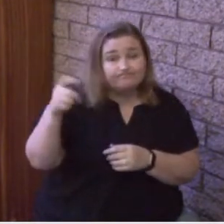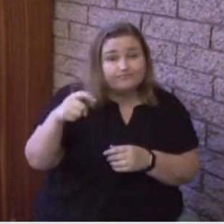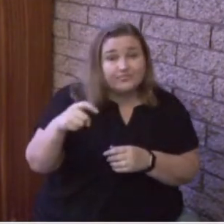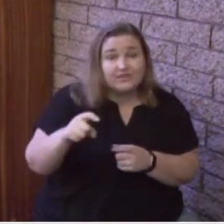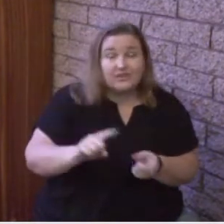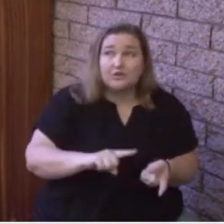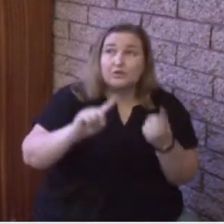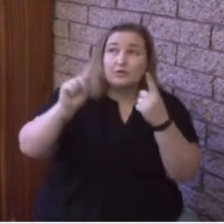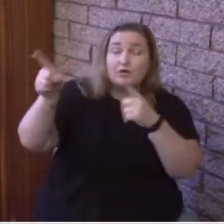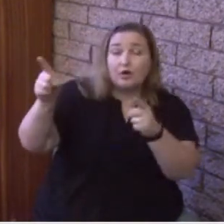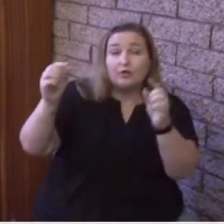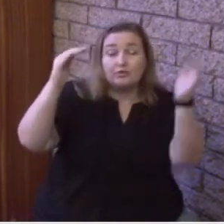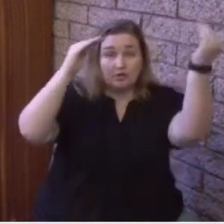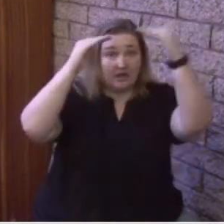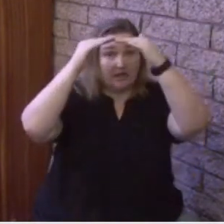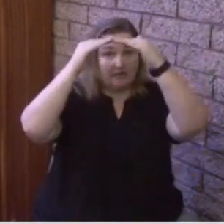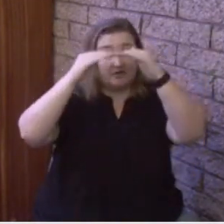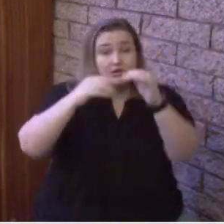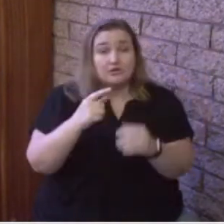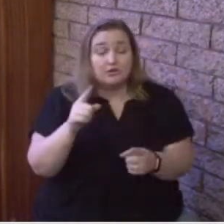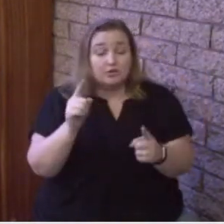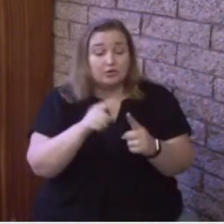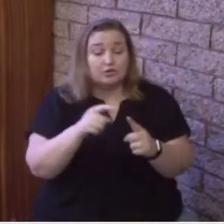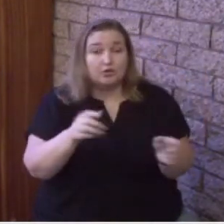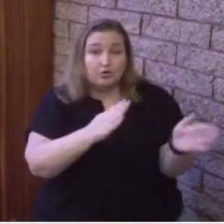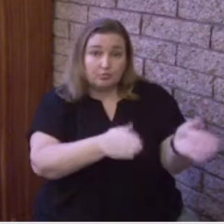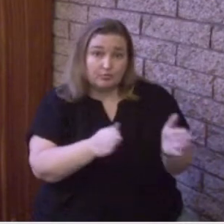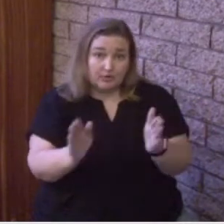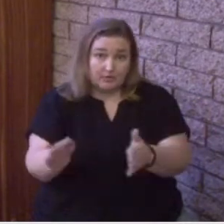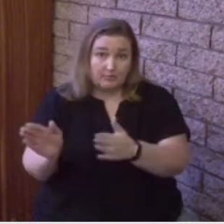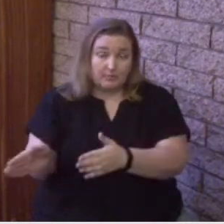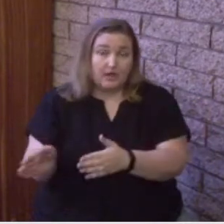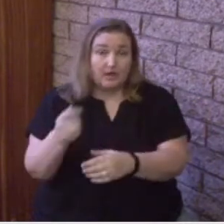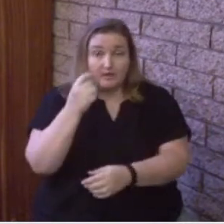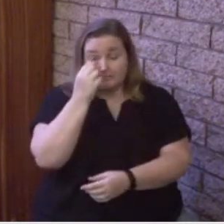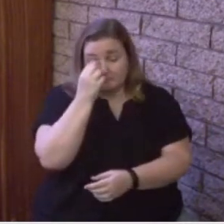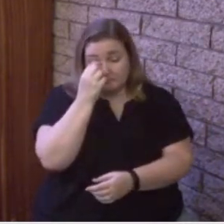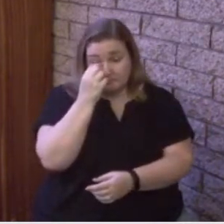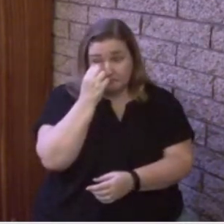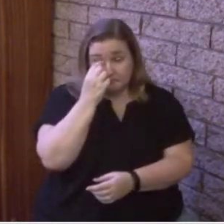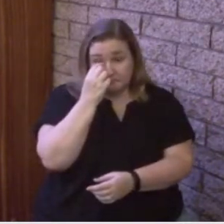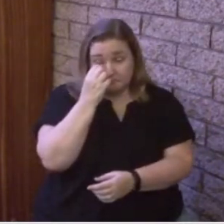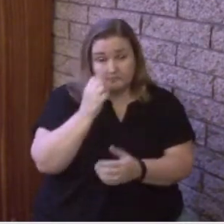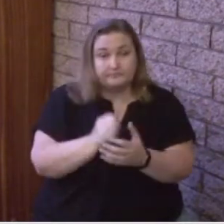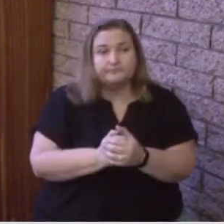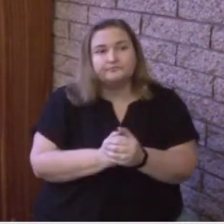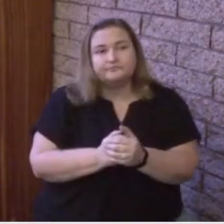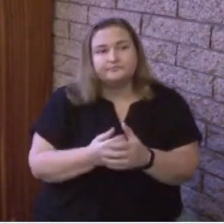what is to come. But He says this in verse 7 of 16.